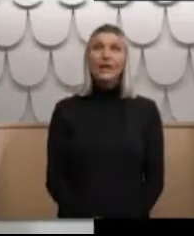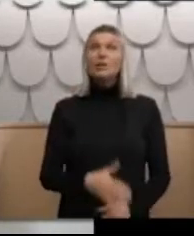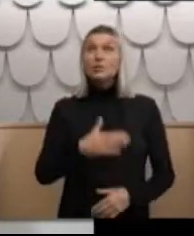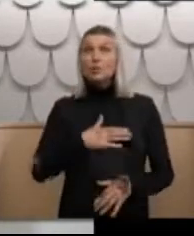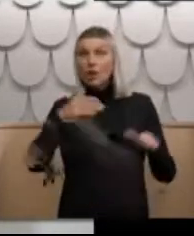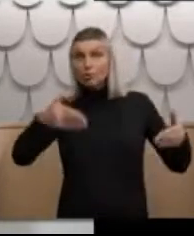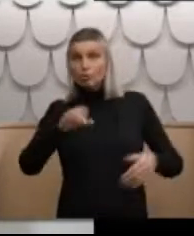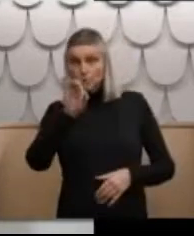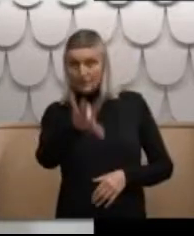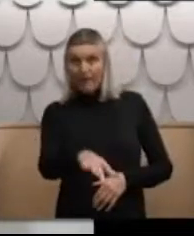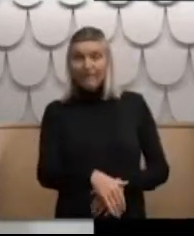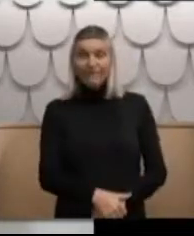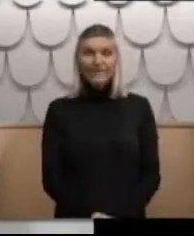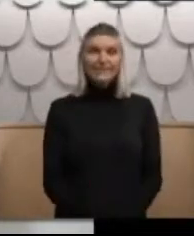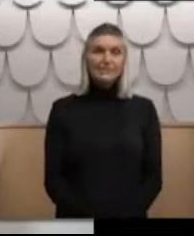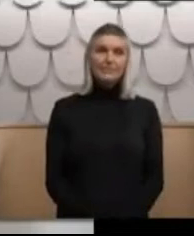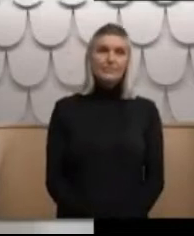like to introduce yourself, Fred?